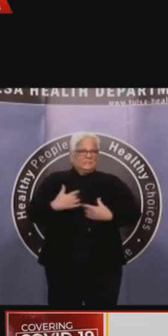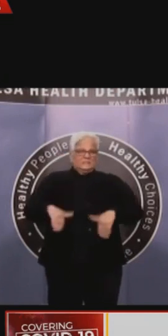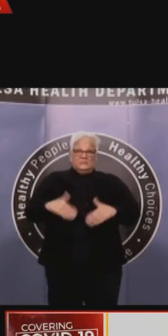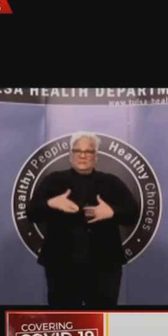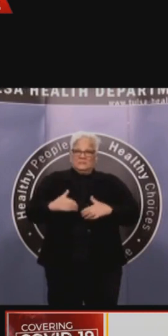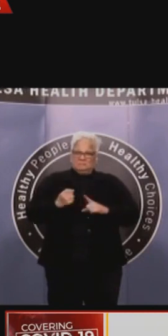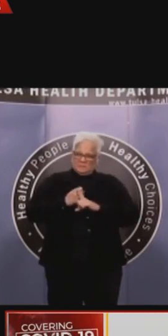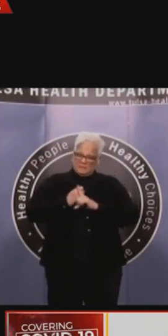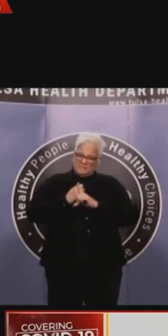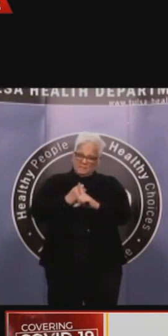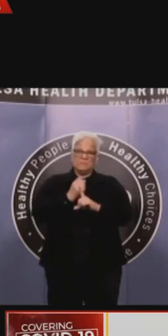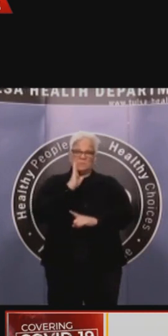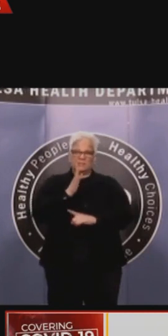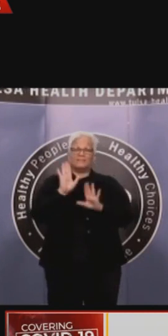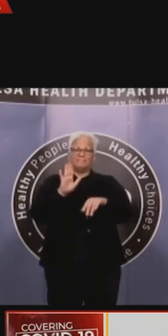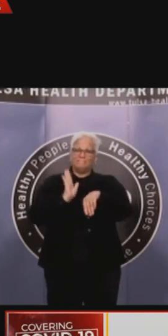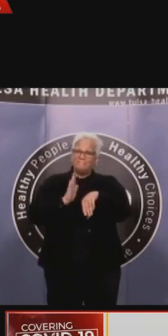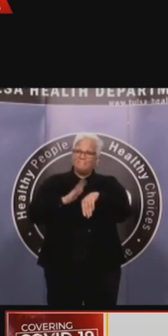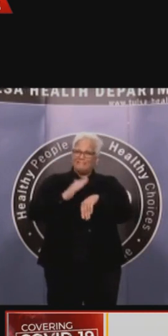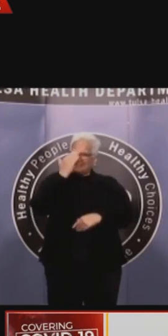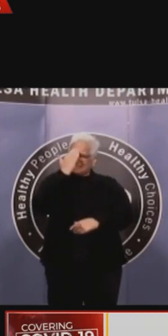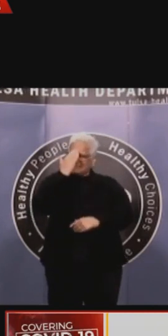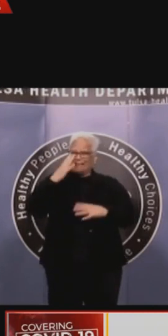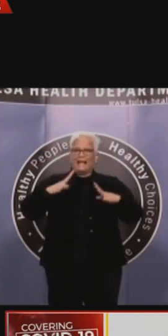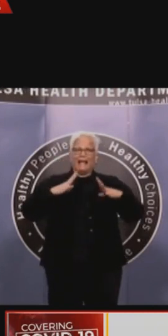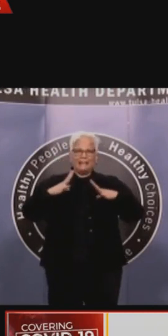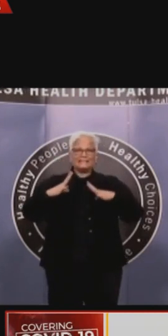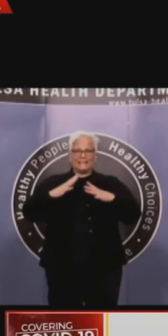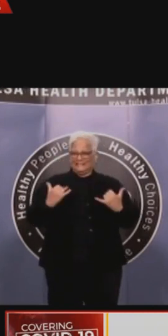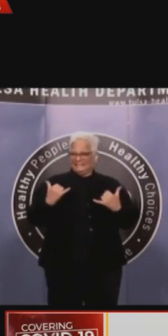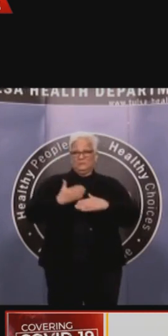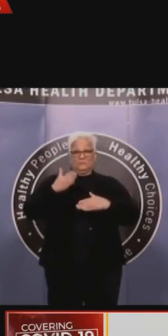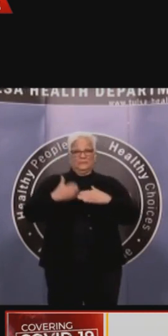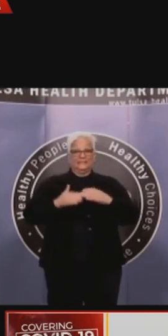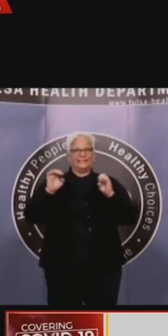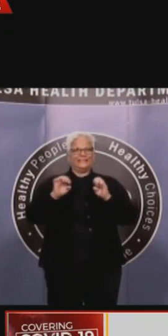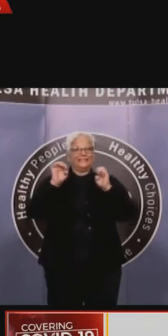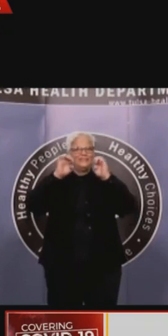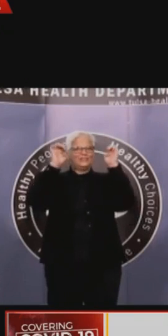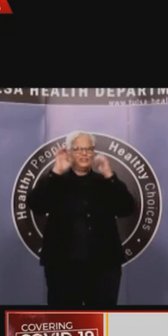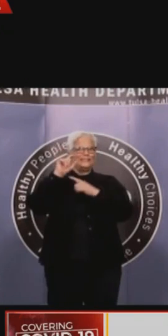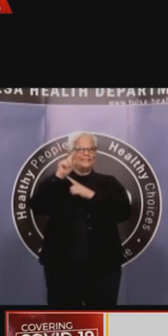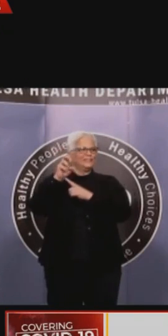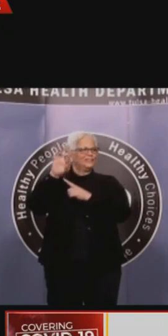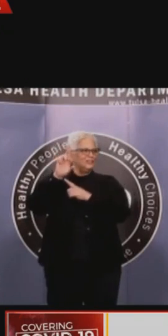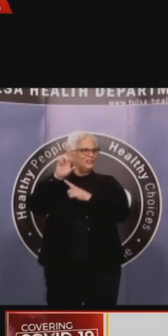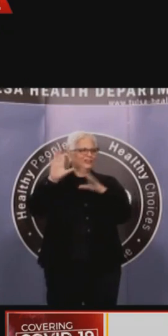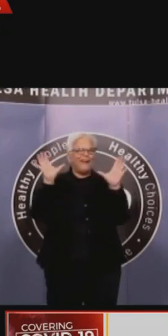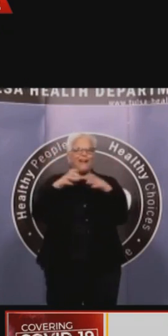us continue to do what we've been doing. We cannot let up now. We have to stay